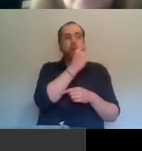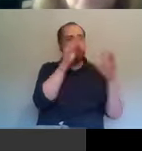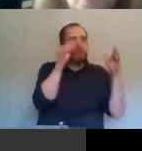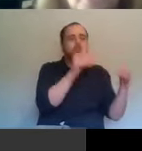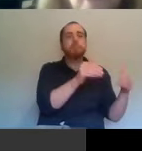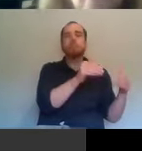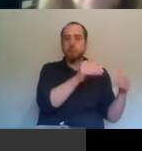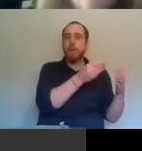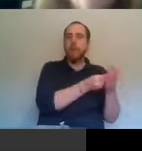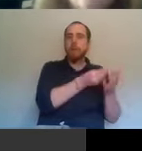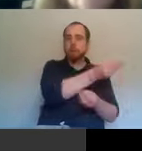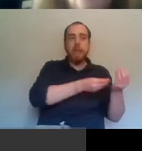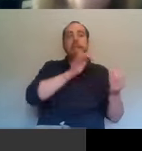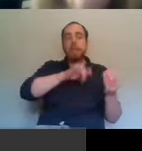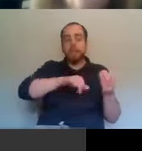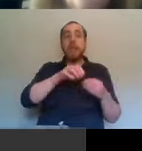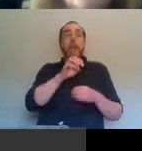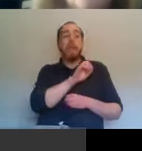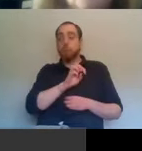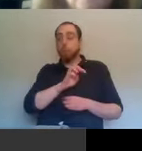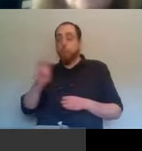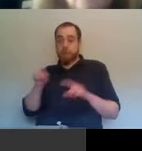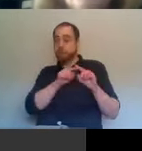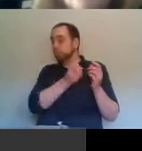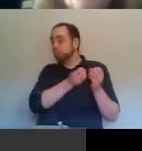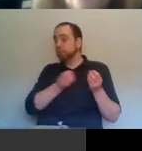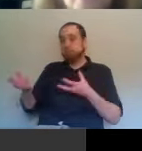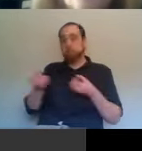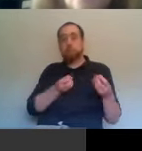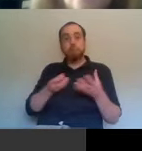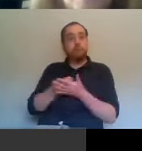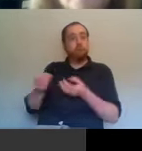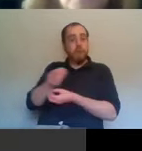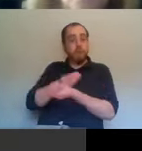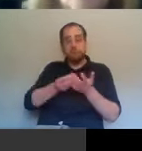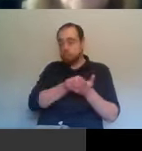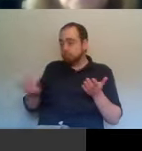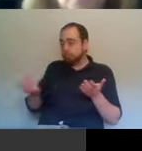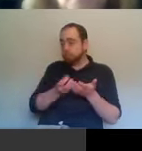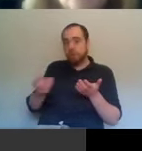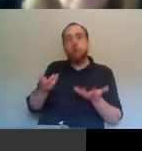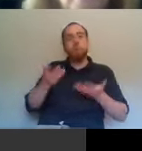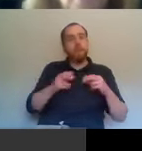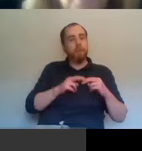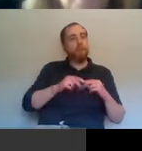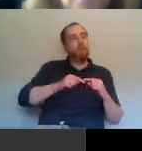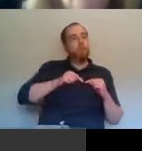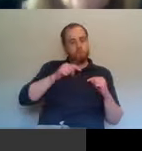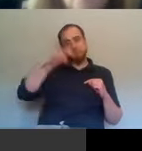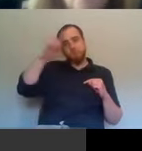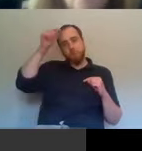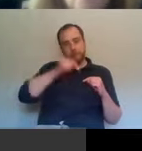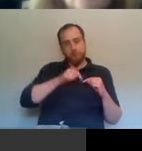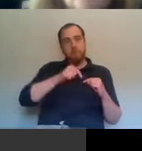than there is North-South. But the whole focus of the Irish government going through the whole Brexit negotiation was really on,